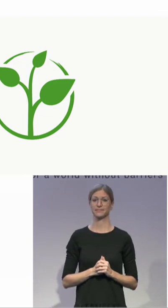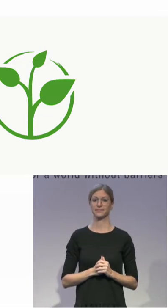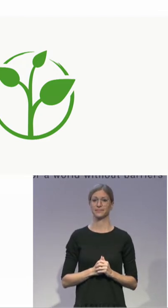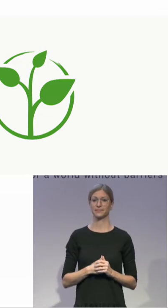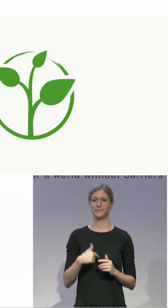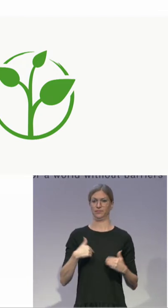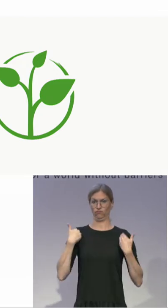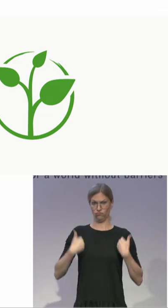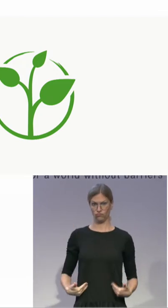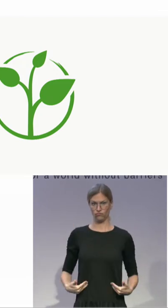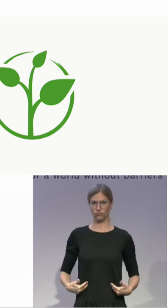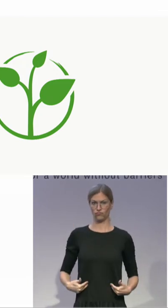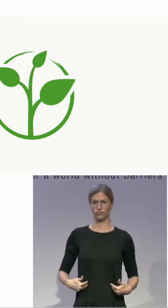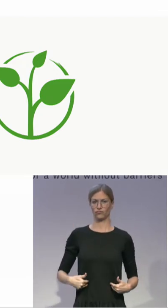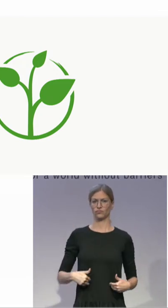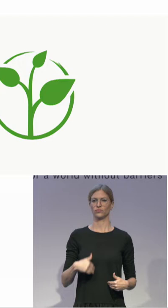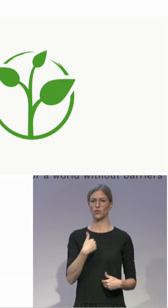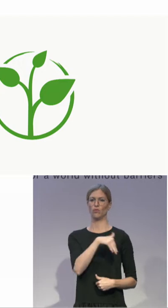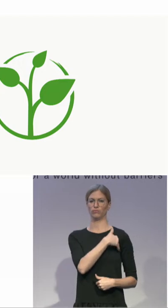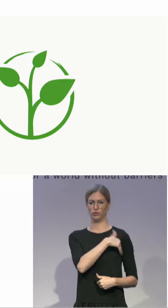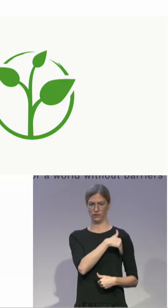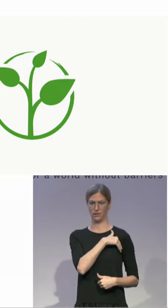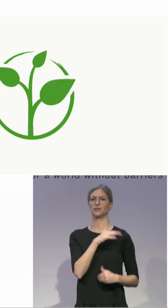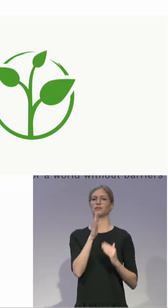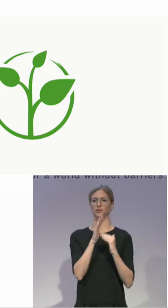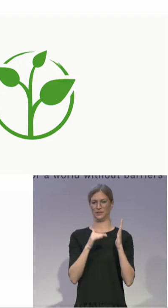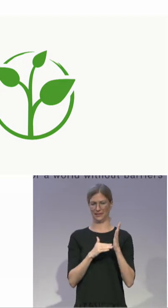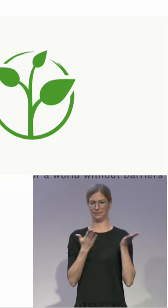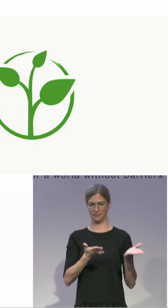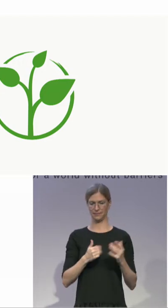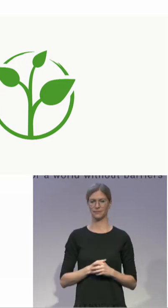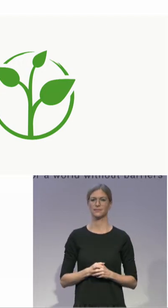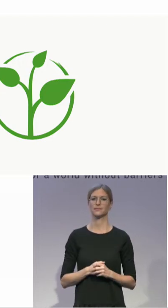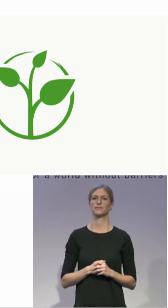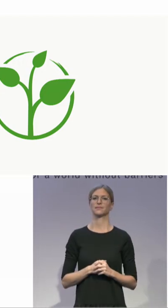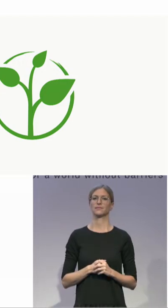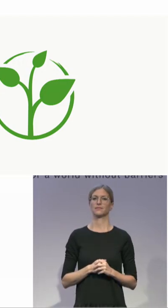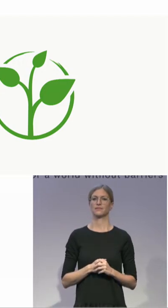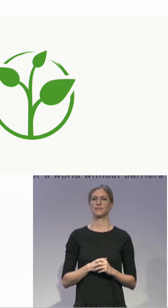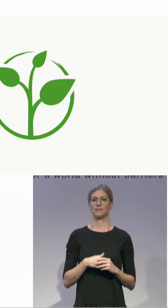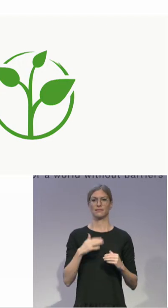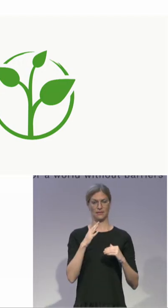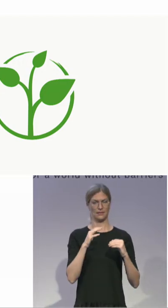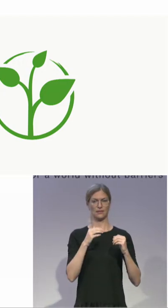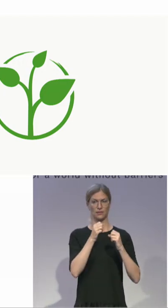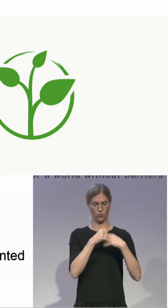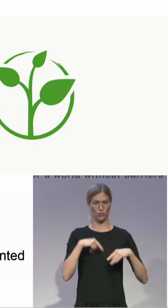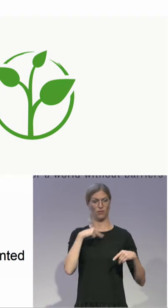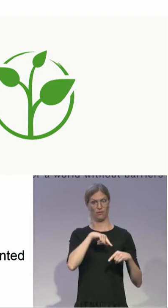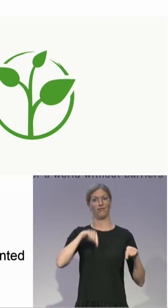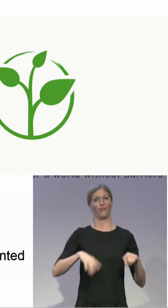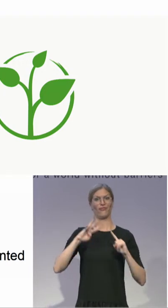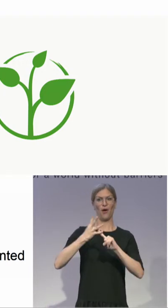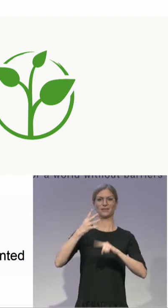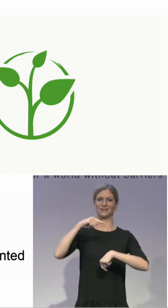and it's the fourth time I present it on a zero conference, zero project conference, the seventh time here in